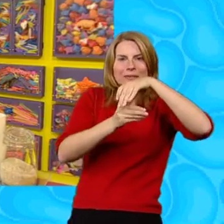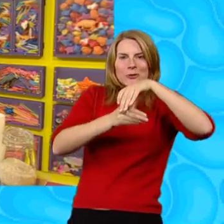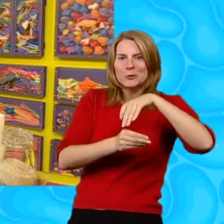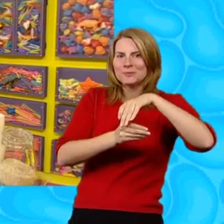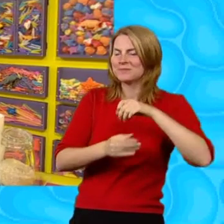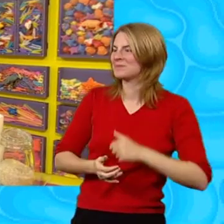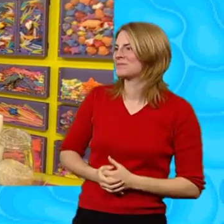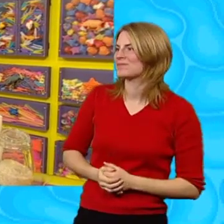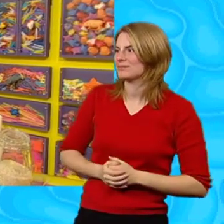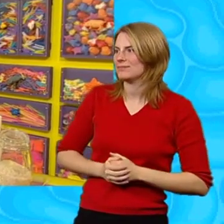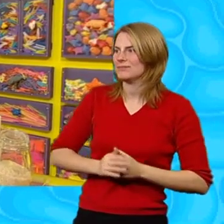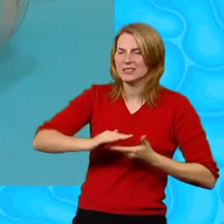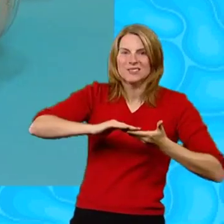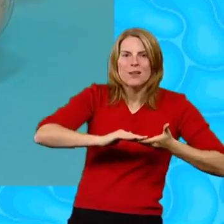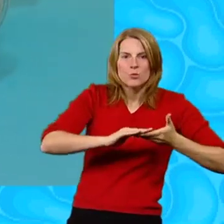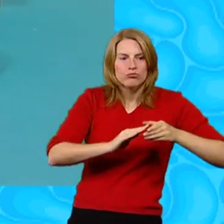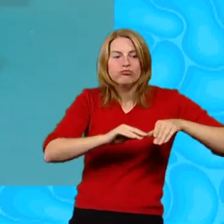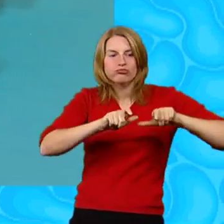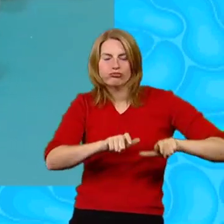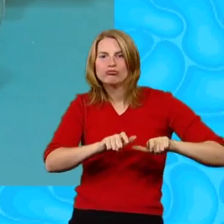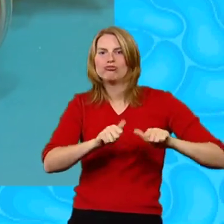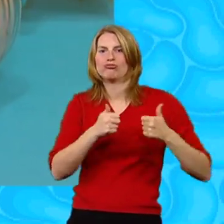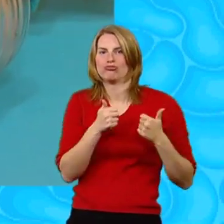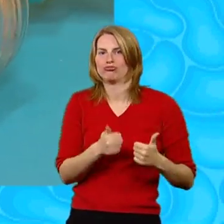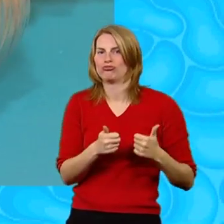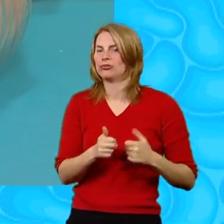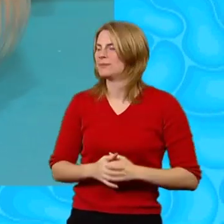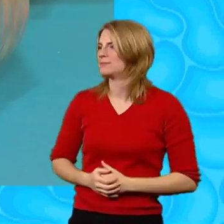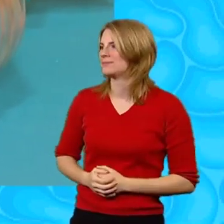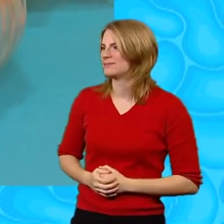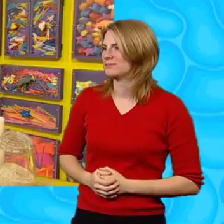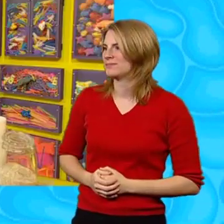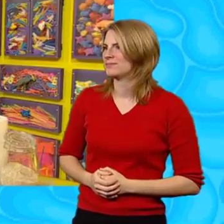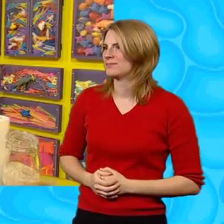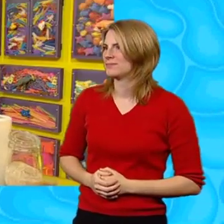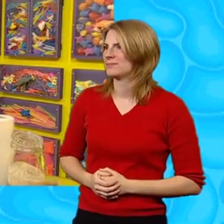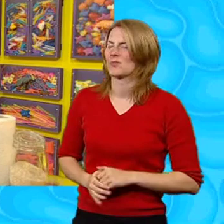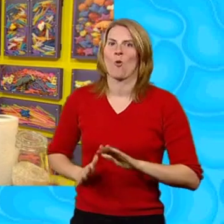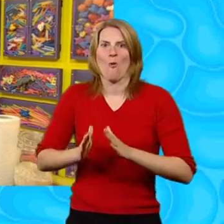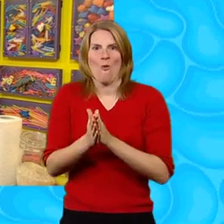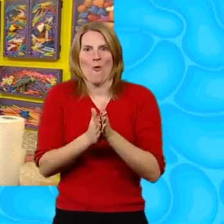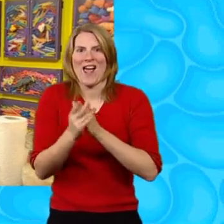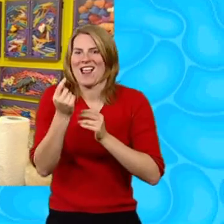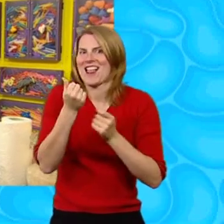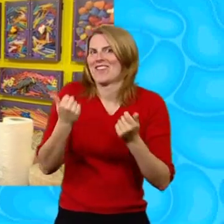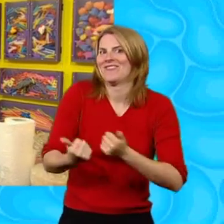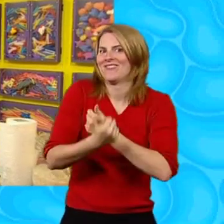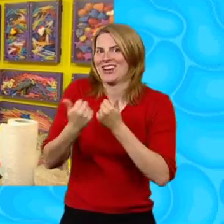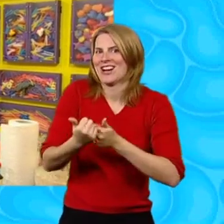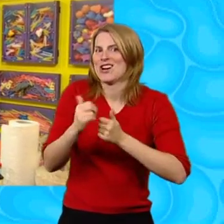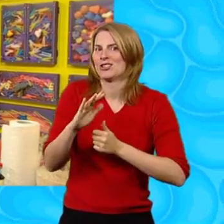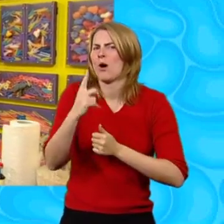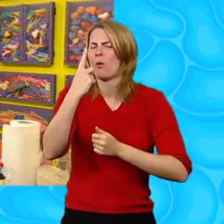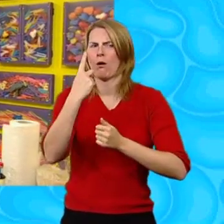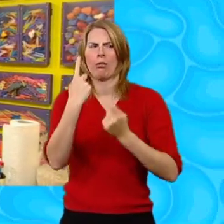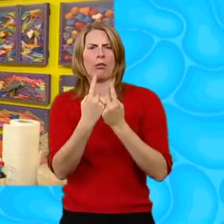And press it down Nice and hard Like that There We're nearly done But there's one thing